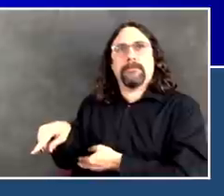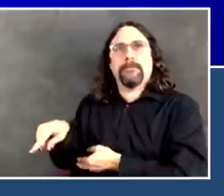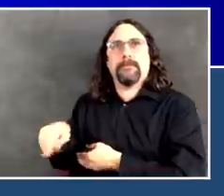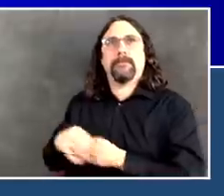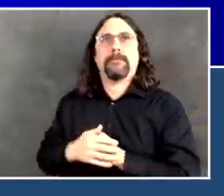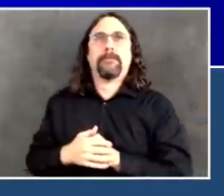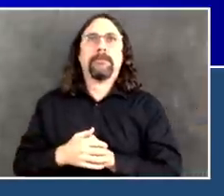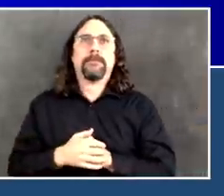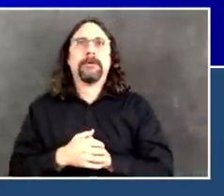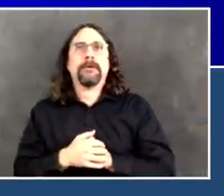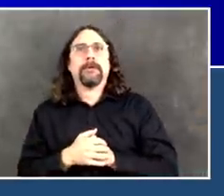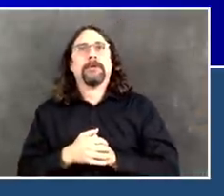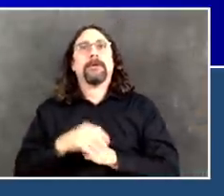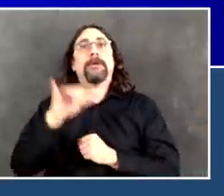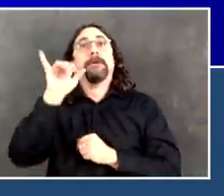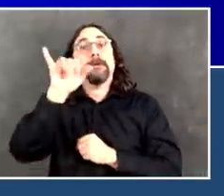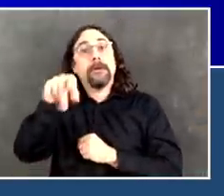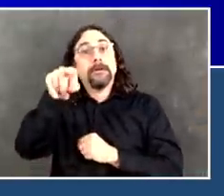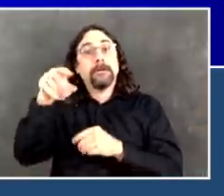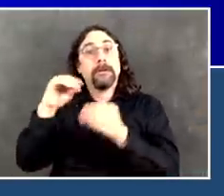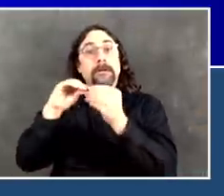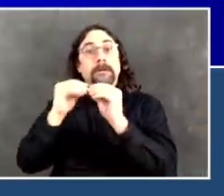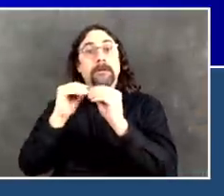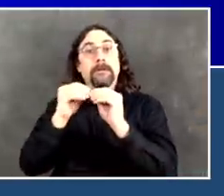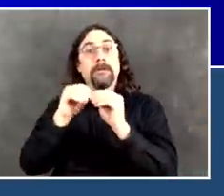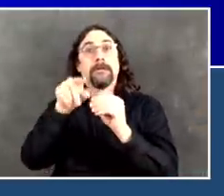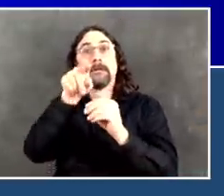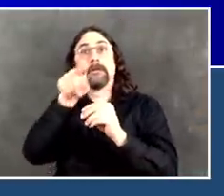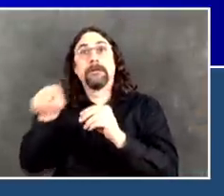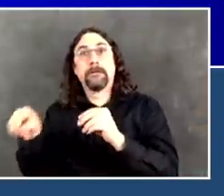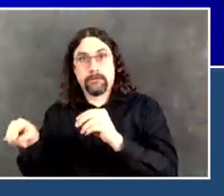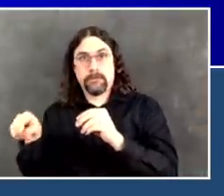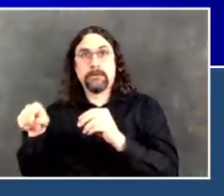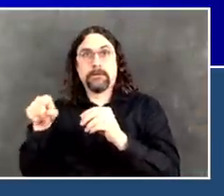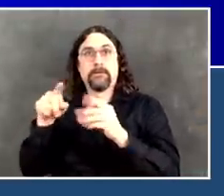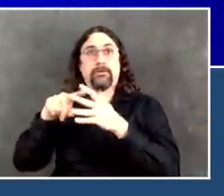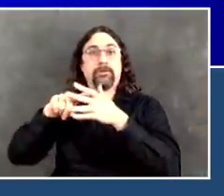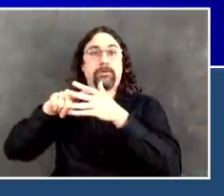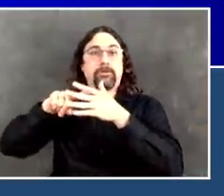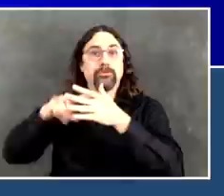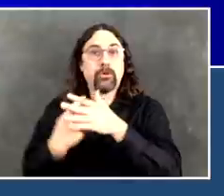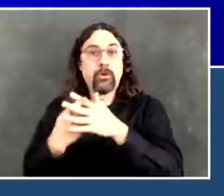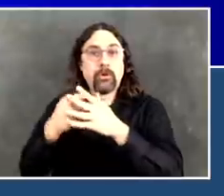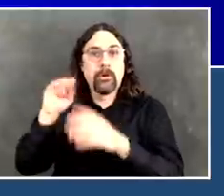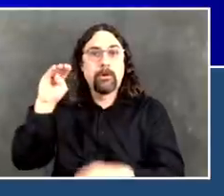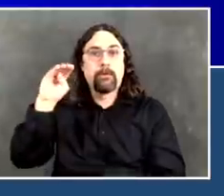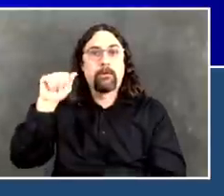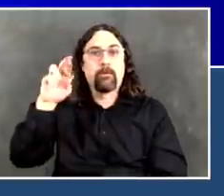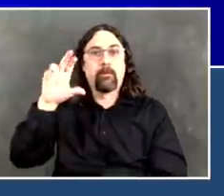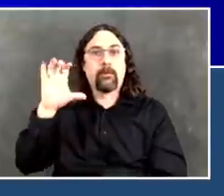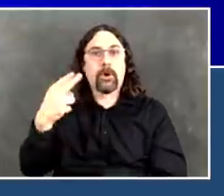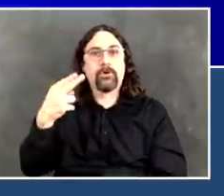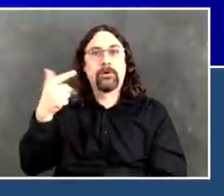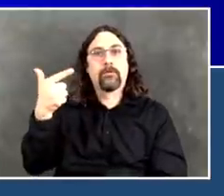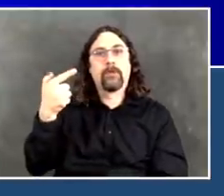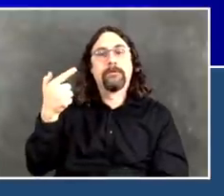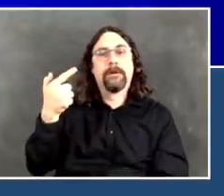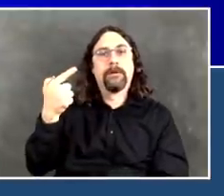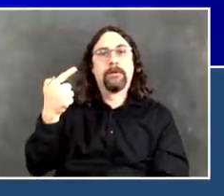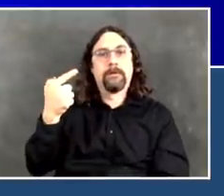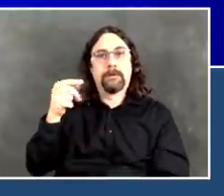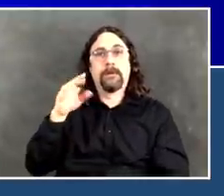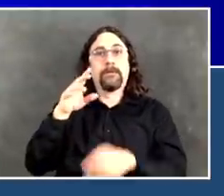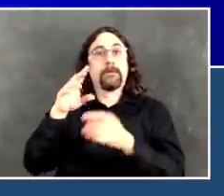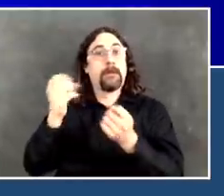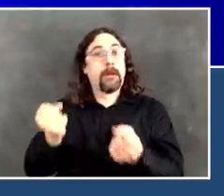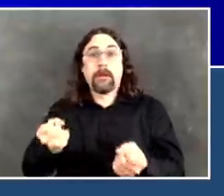850 new admissions per day for COVID, astounding number. By April 11th,